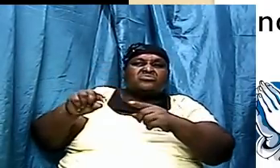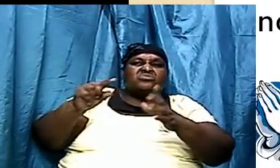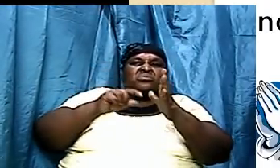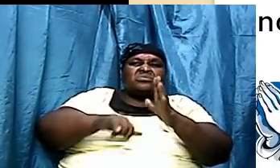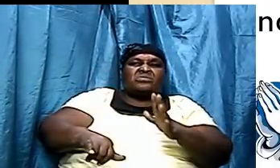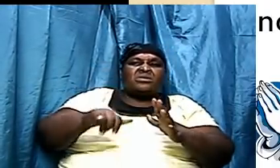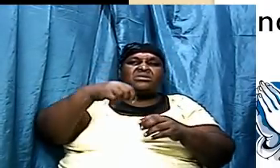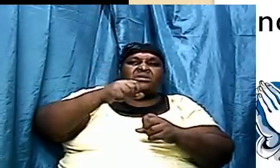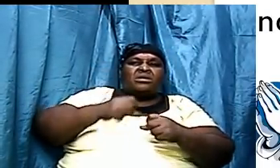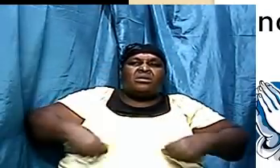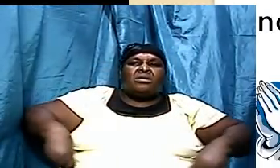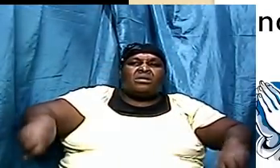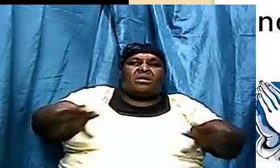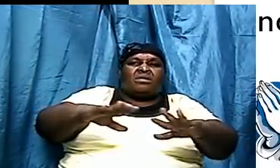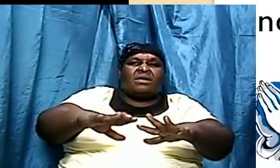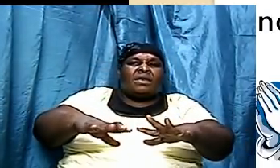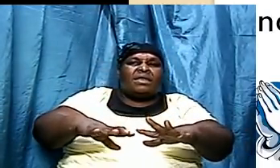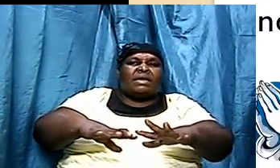underwater